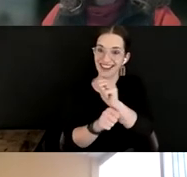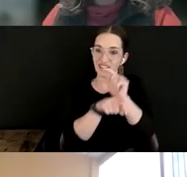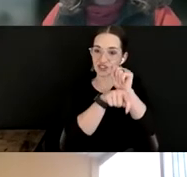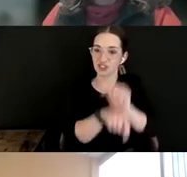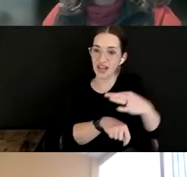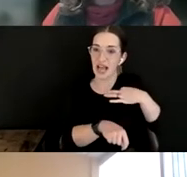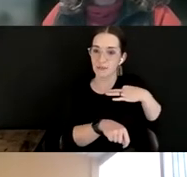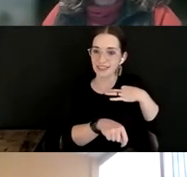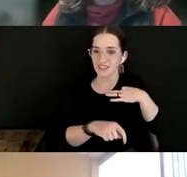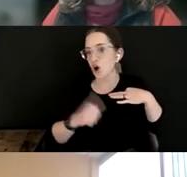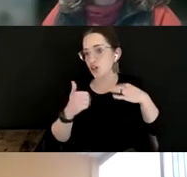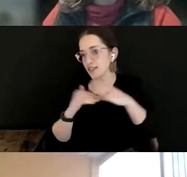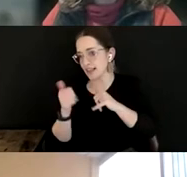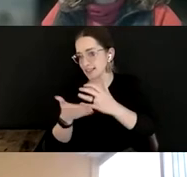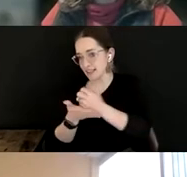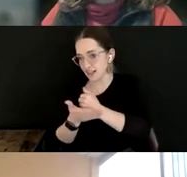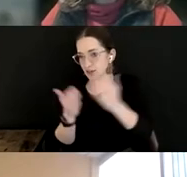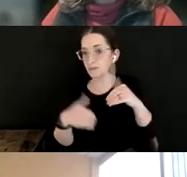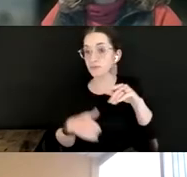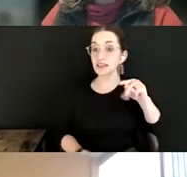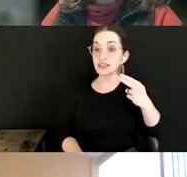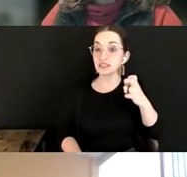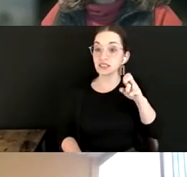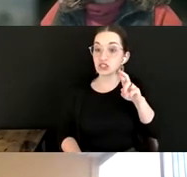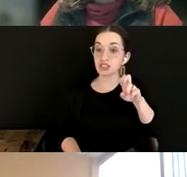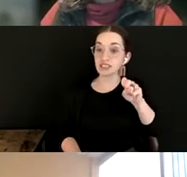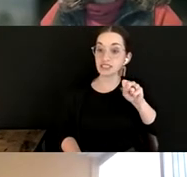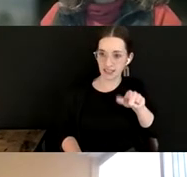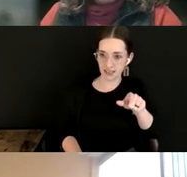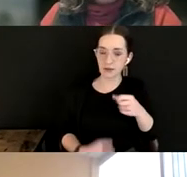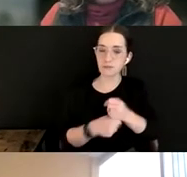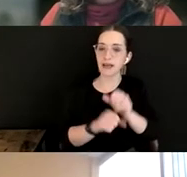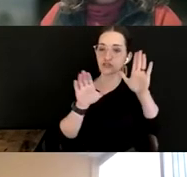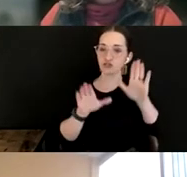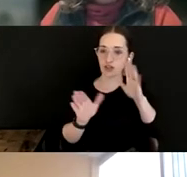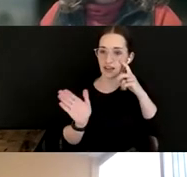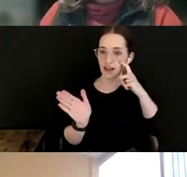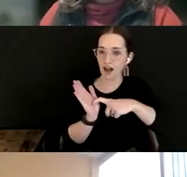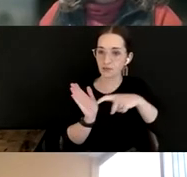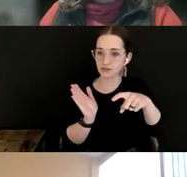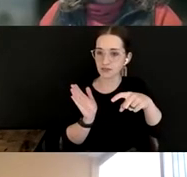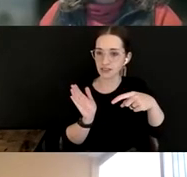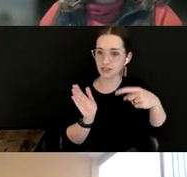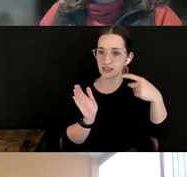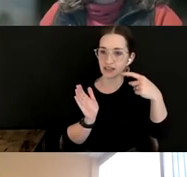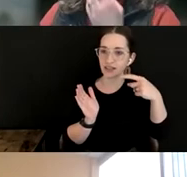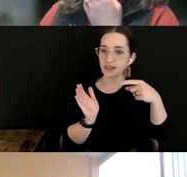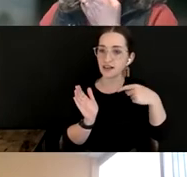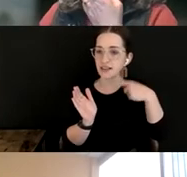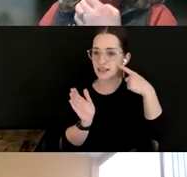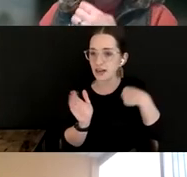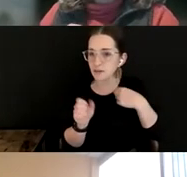Teresa makes a really great observation about her experience. I think I'm using the right pronouns, saying that